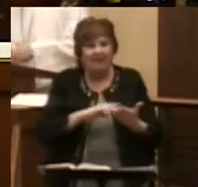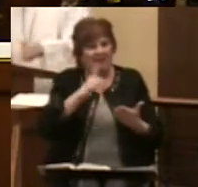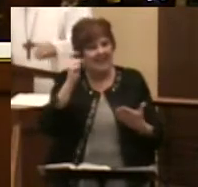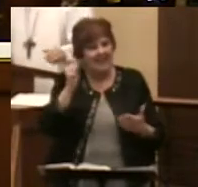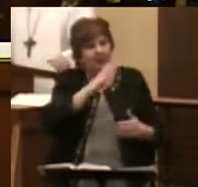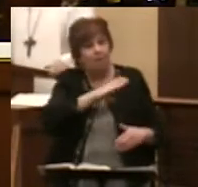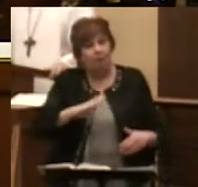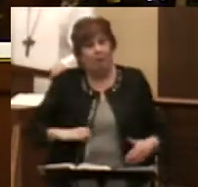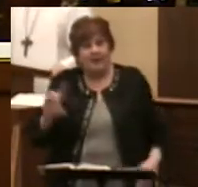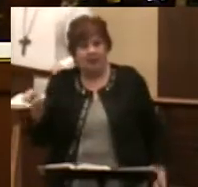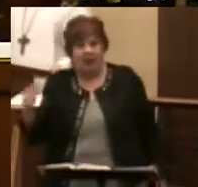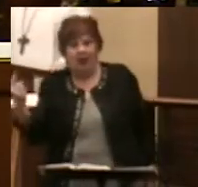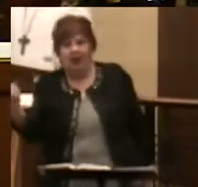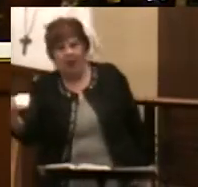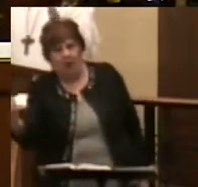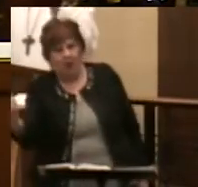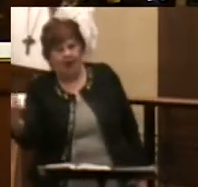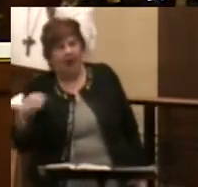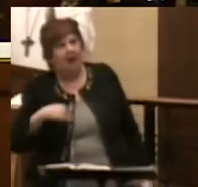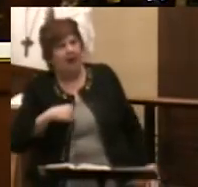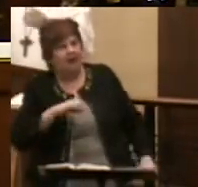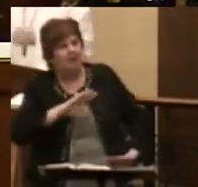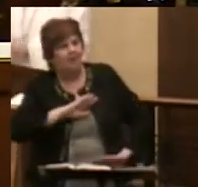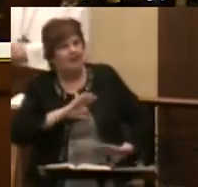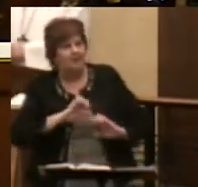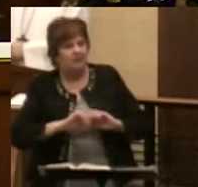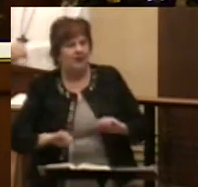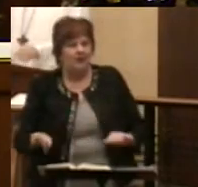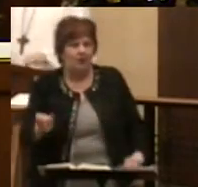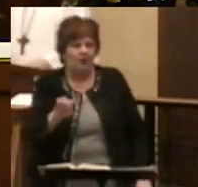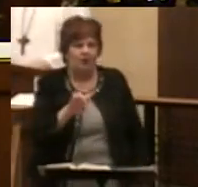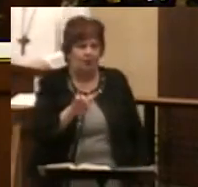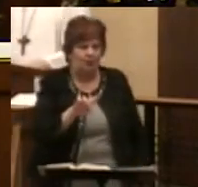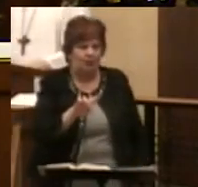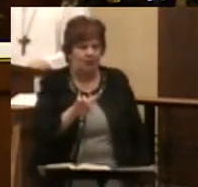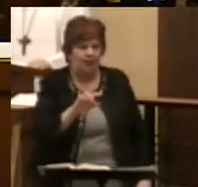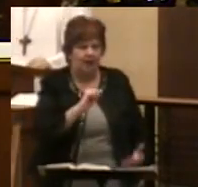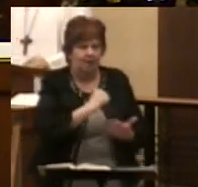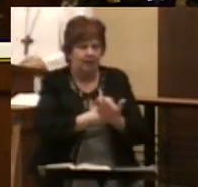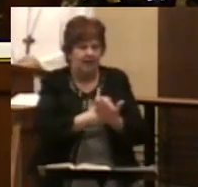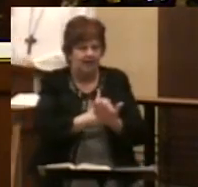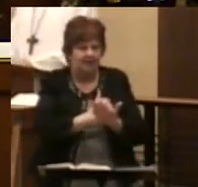alone I am well pleased with you Amen Amen.